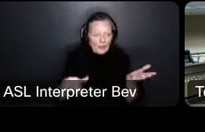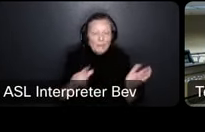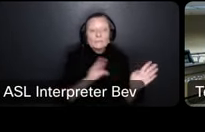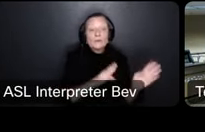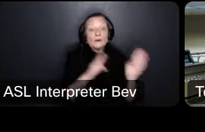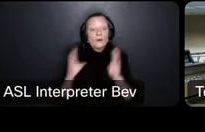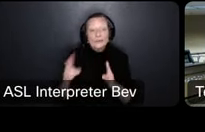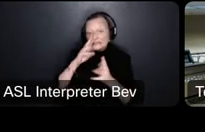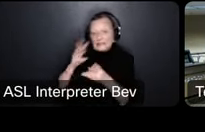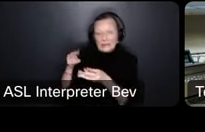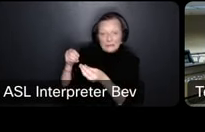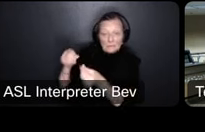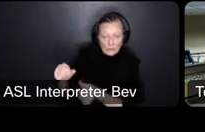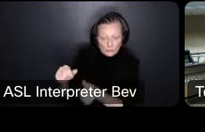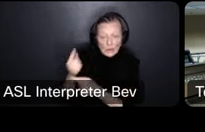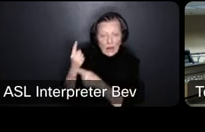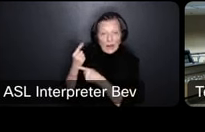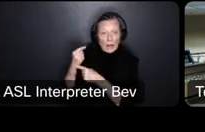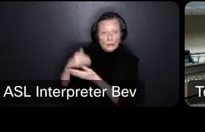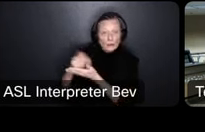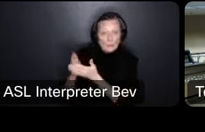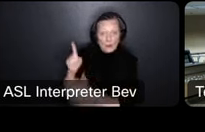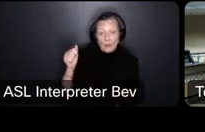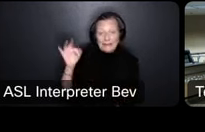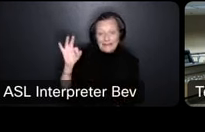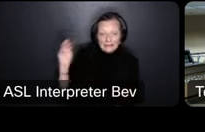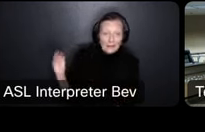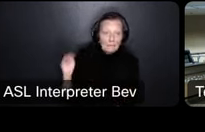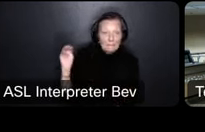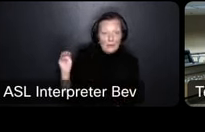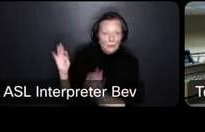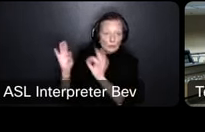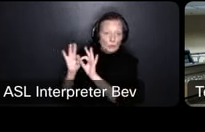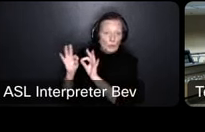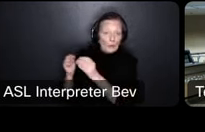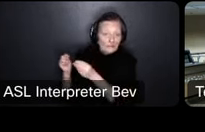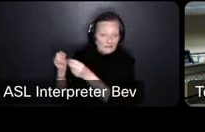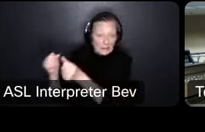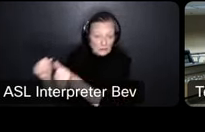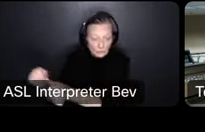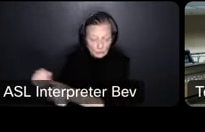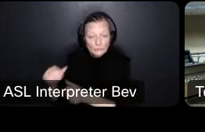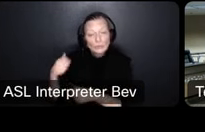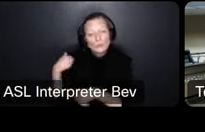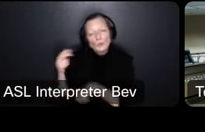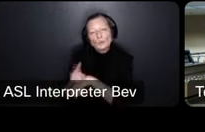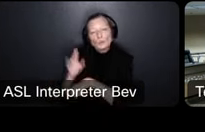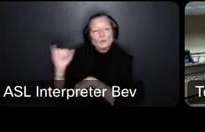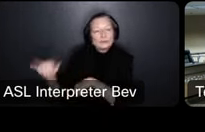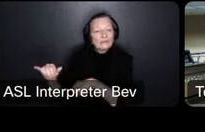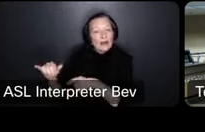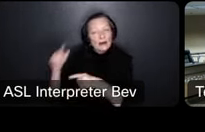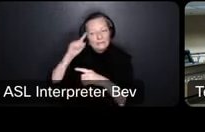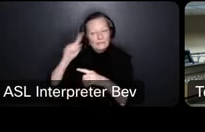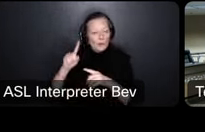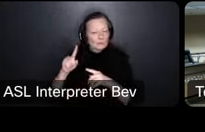expenditures uh you see our last year's budget at 119 million dollars worth of expenditures we use that kind of as a baseline just to get us started at